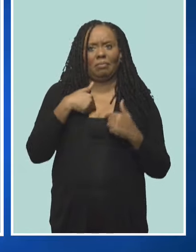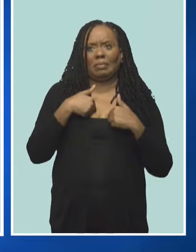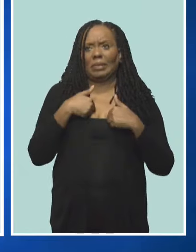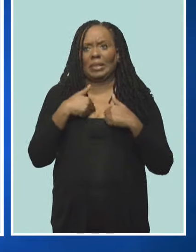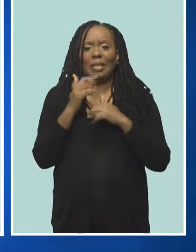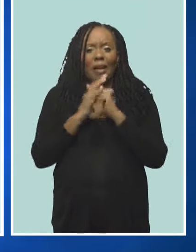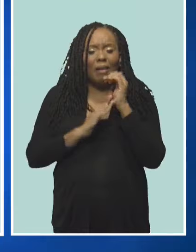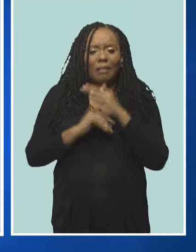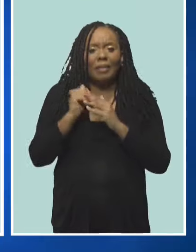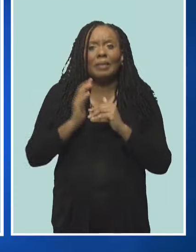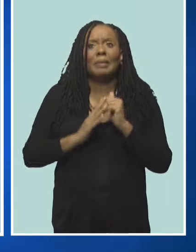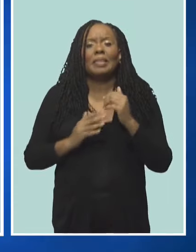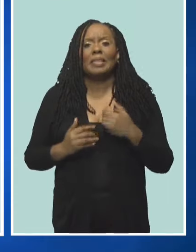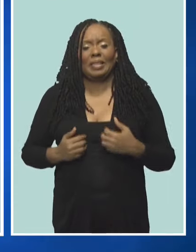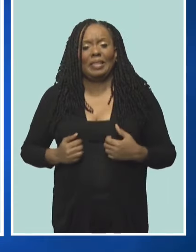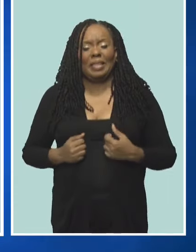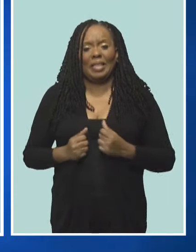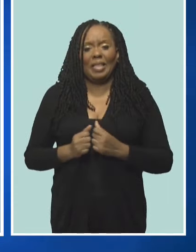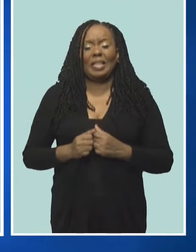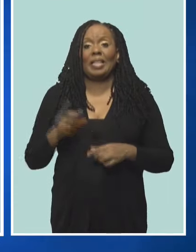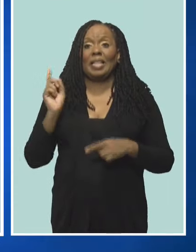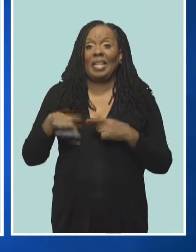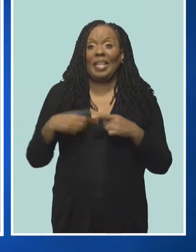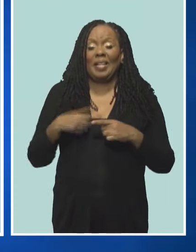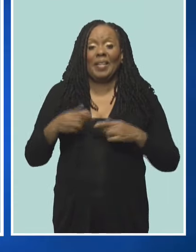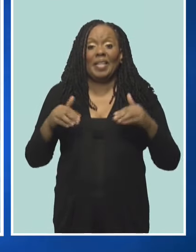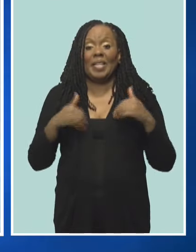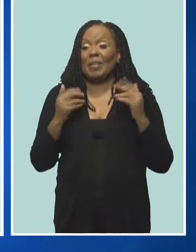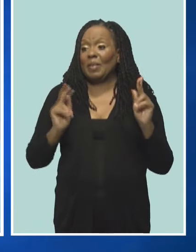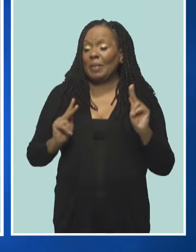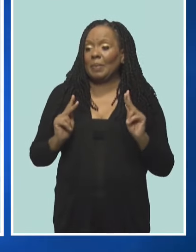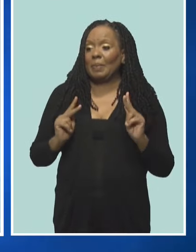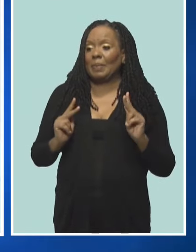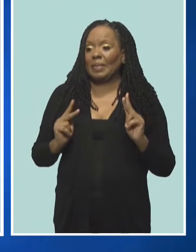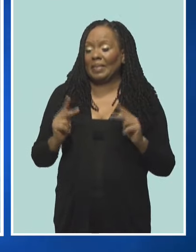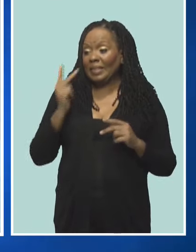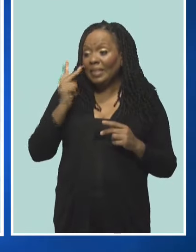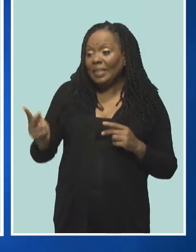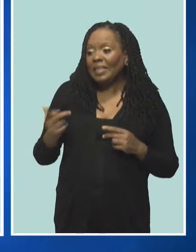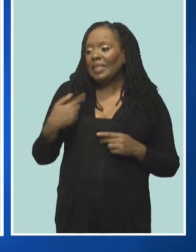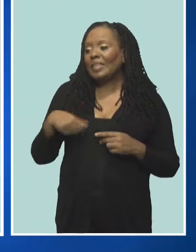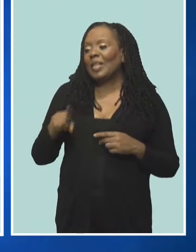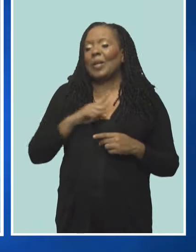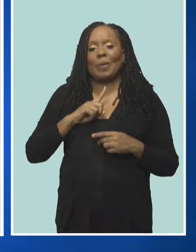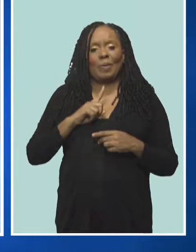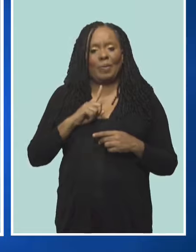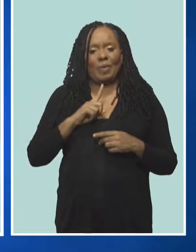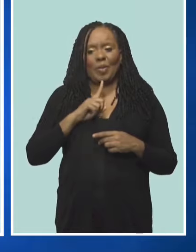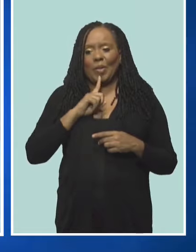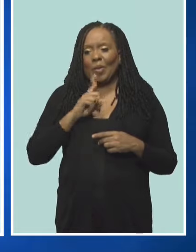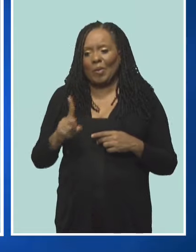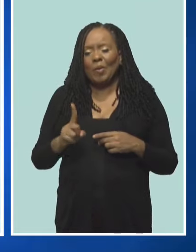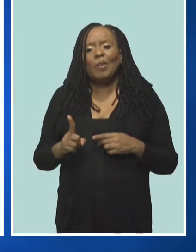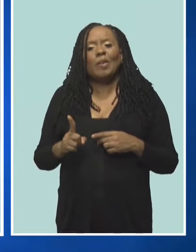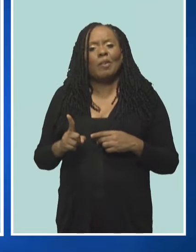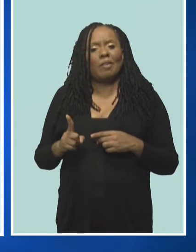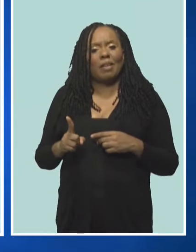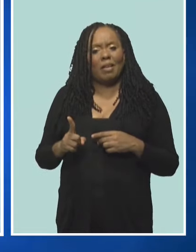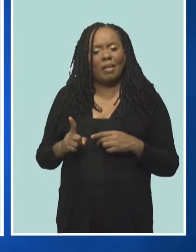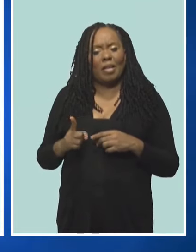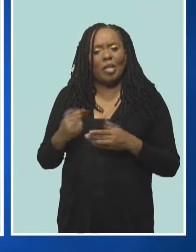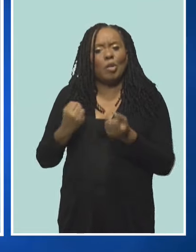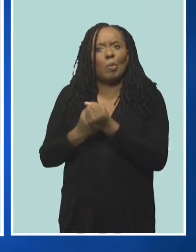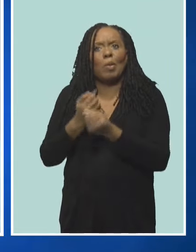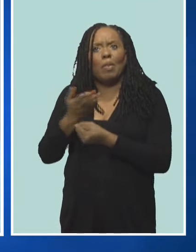think when the young people can see that and can see that we are giving back to them, they can in turn take that and